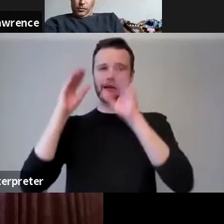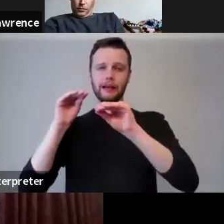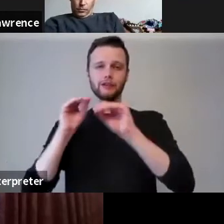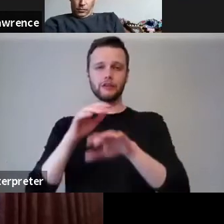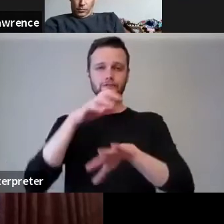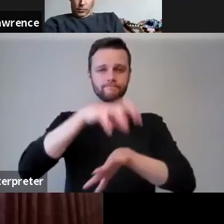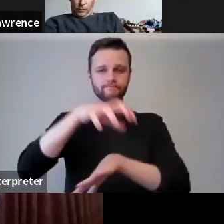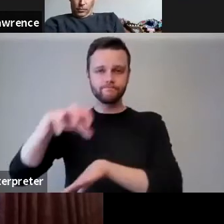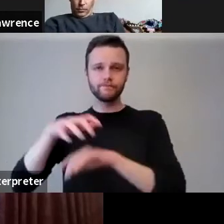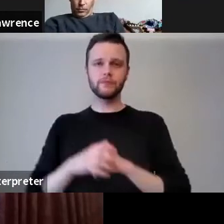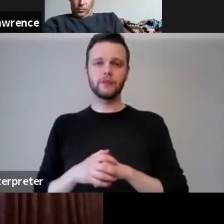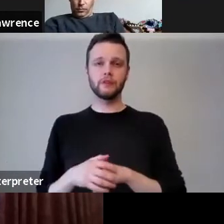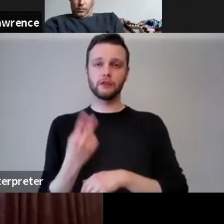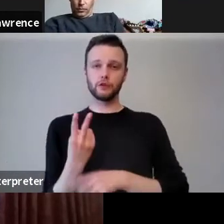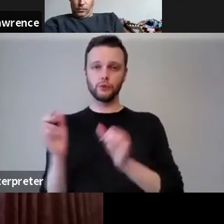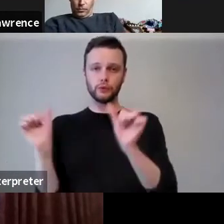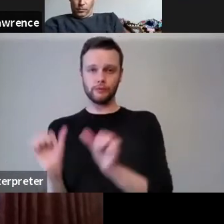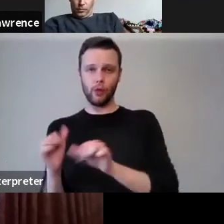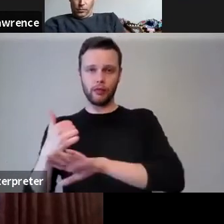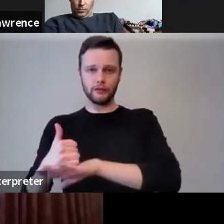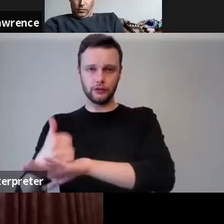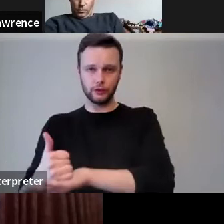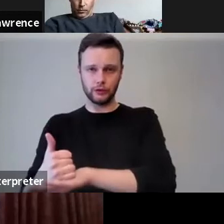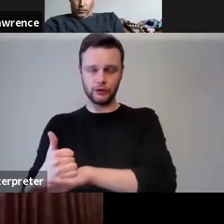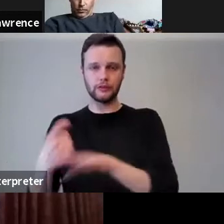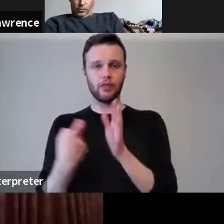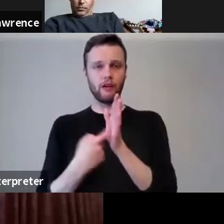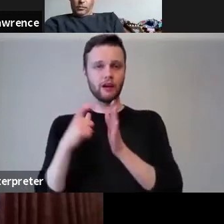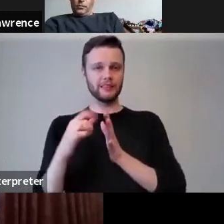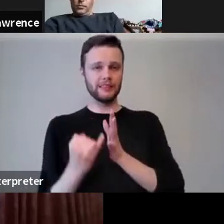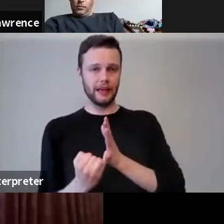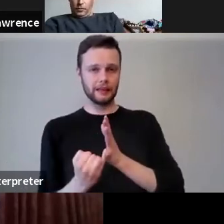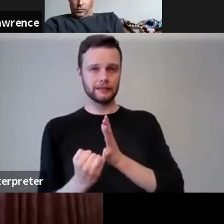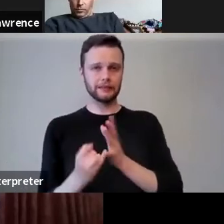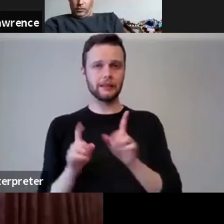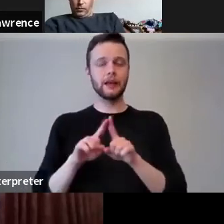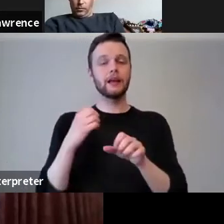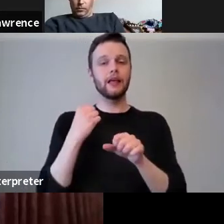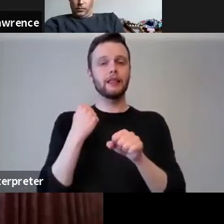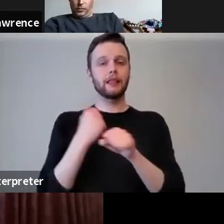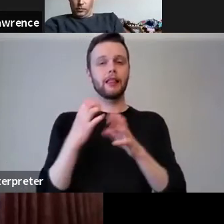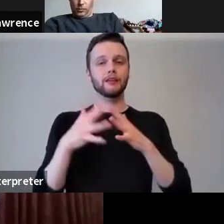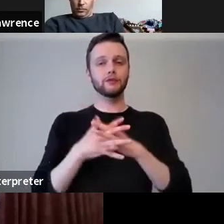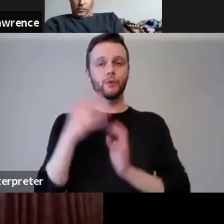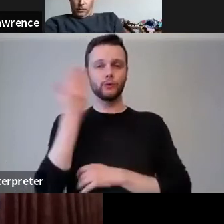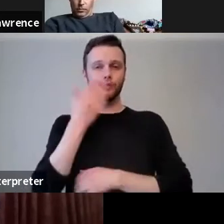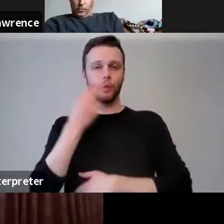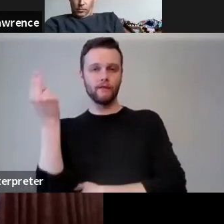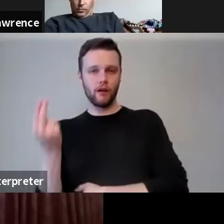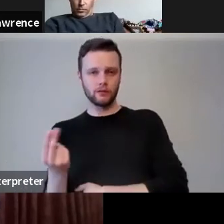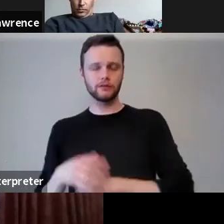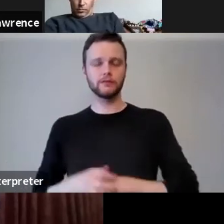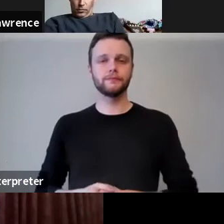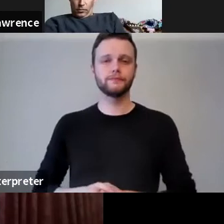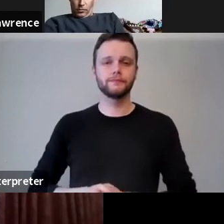including two small institutions, Royal Conservatoire and the Glasgow School of Art. We have